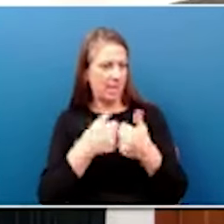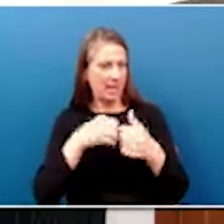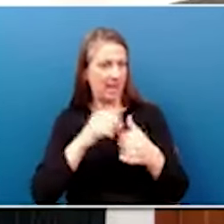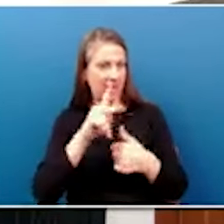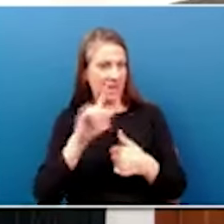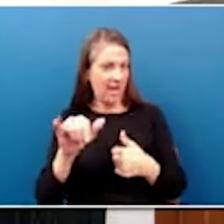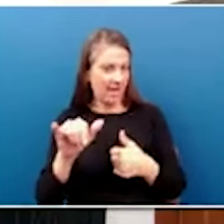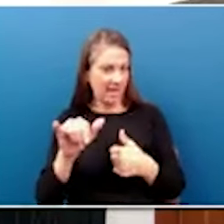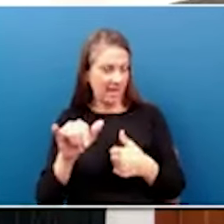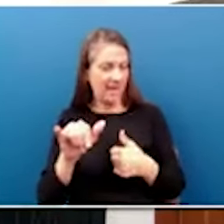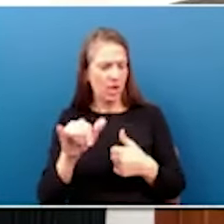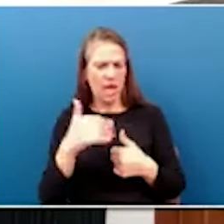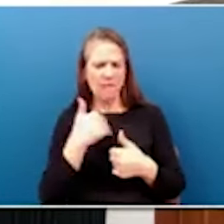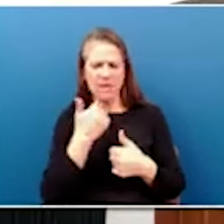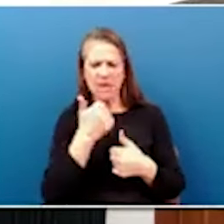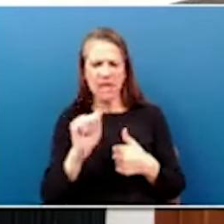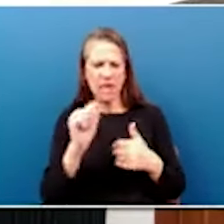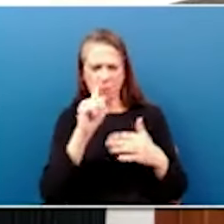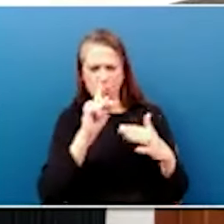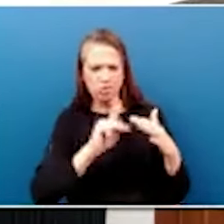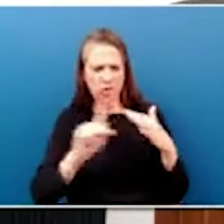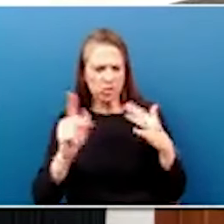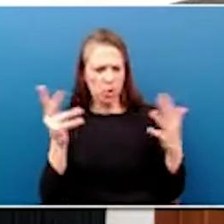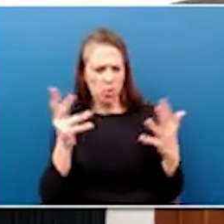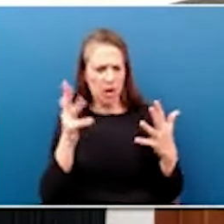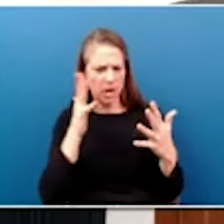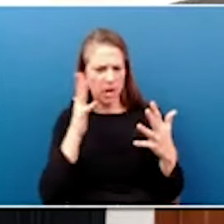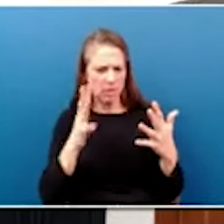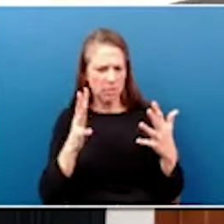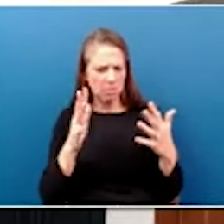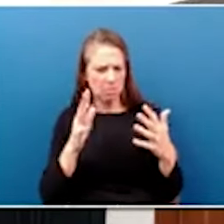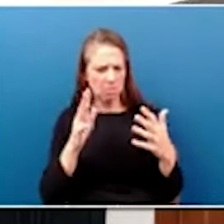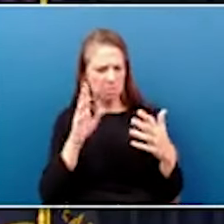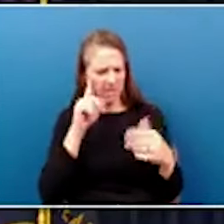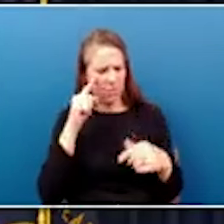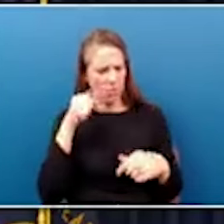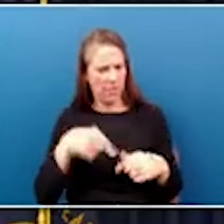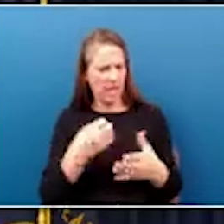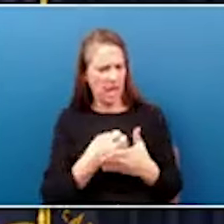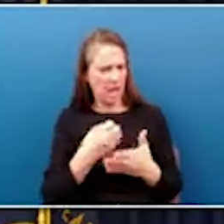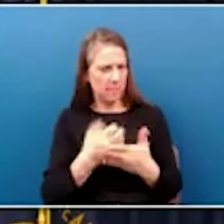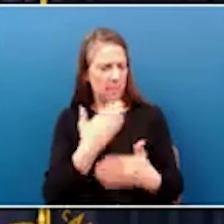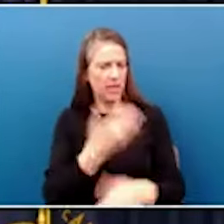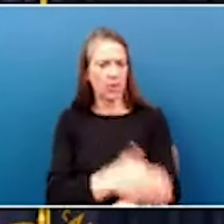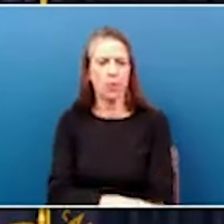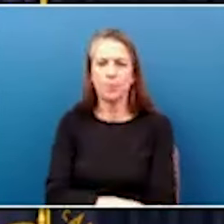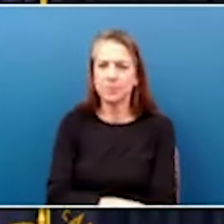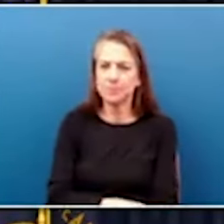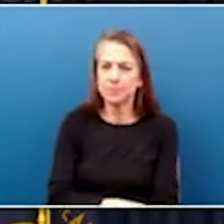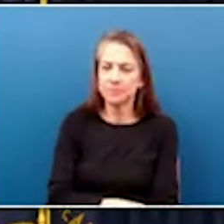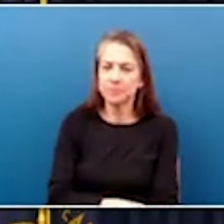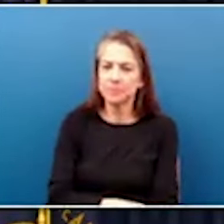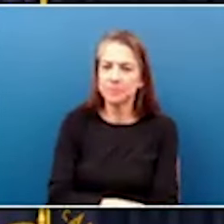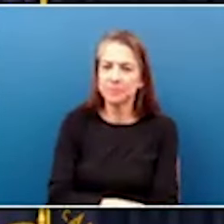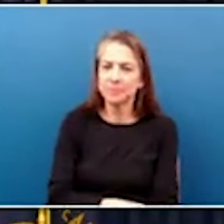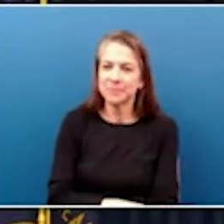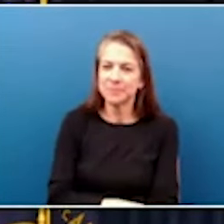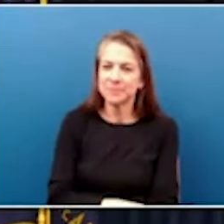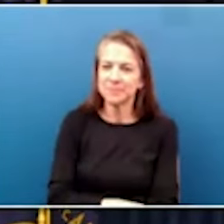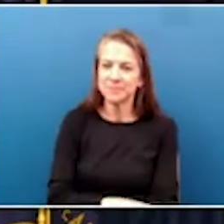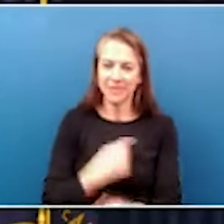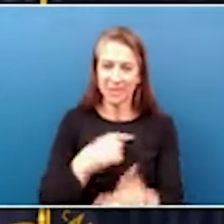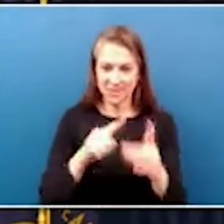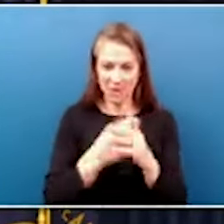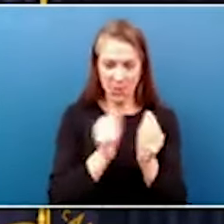have any projections on what this is going to mean to the economy? Thank you. I'll start with the second one. This is the first